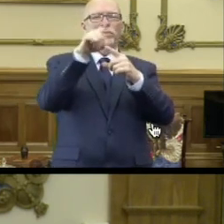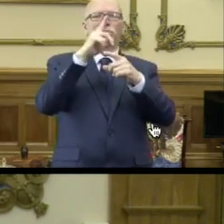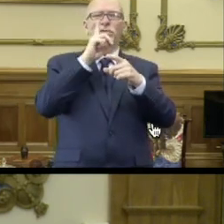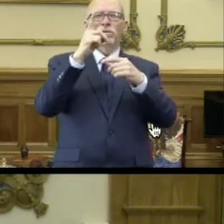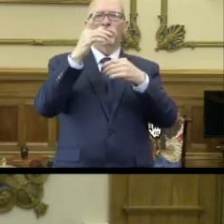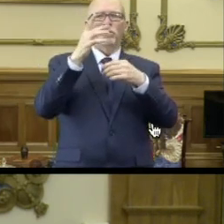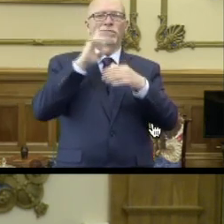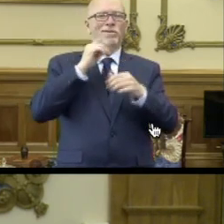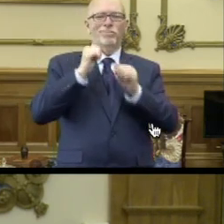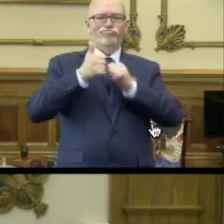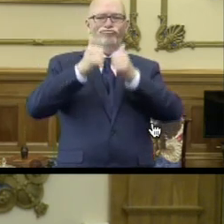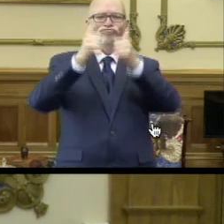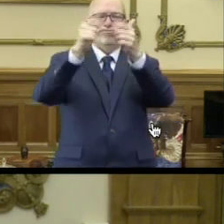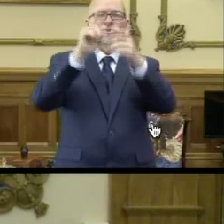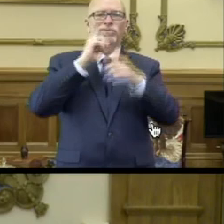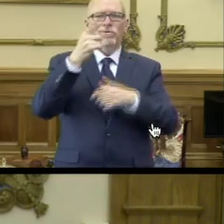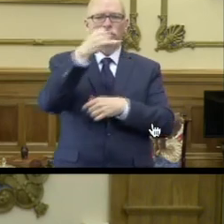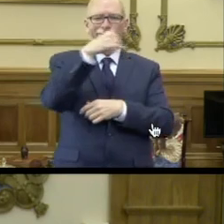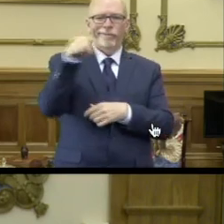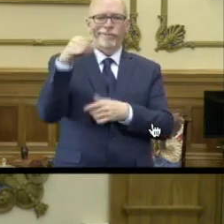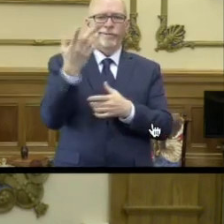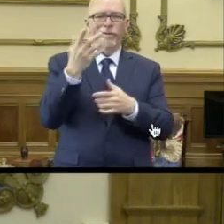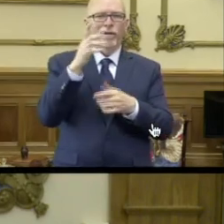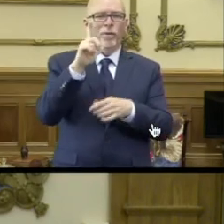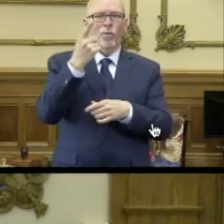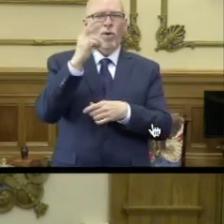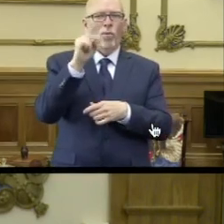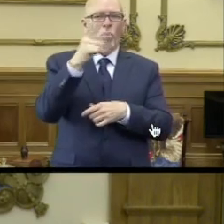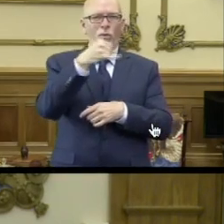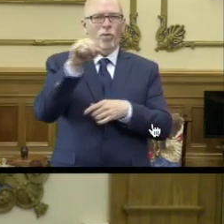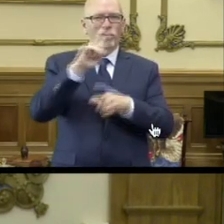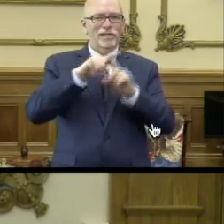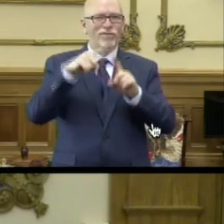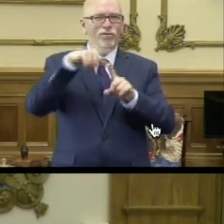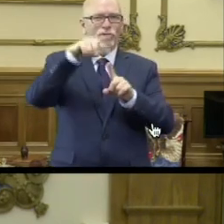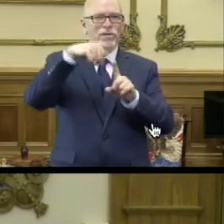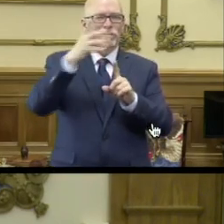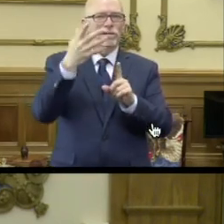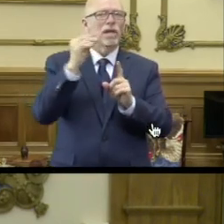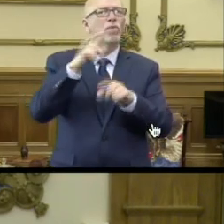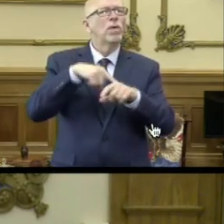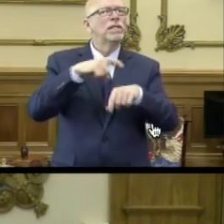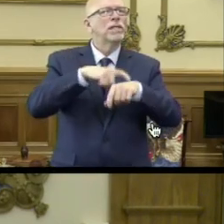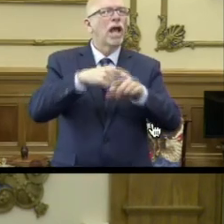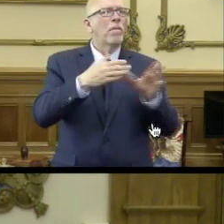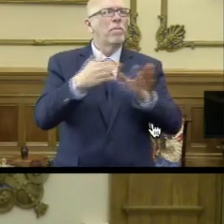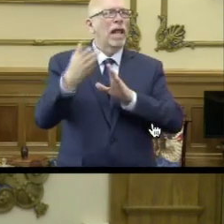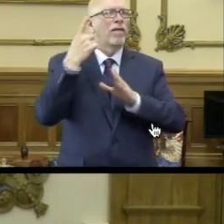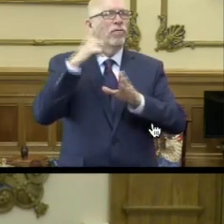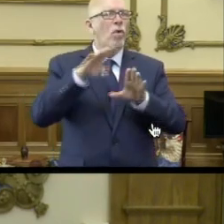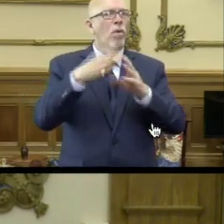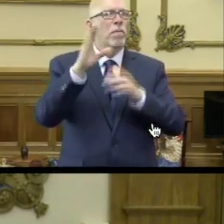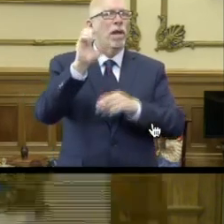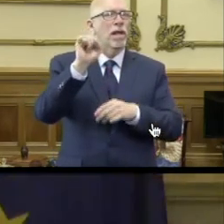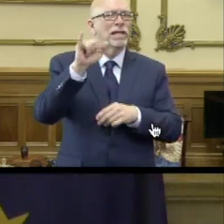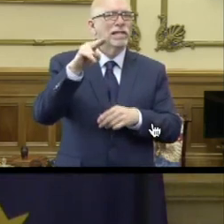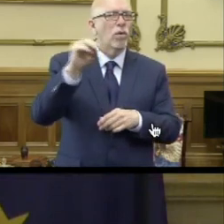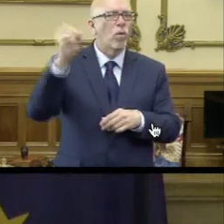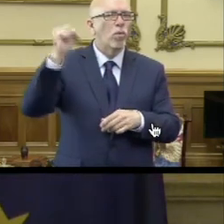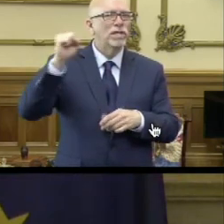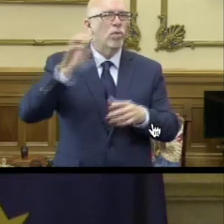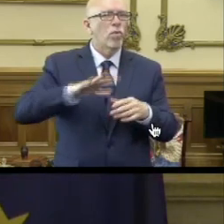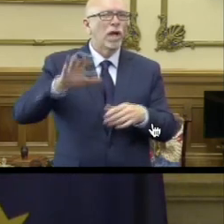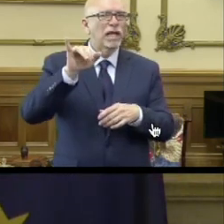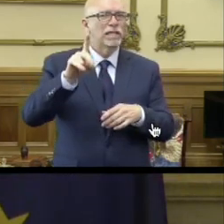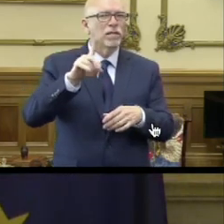really by just a line on County Line Road? Also, what's the timeline and plan to reopen casinos around the